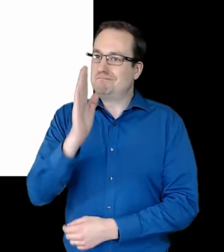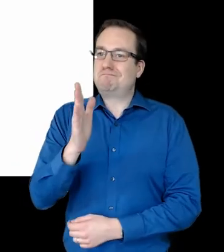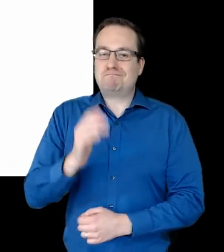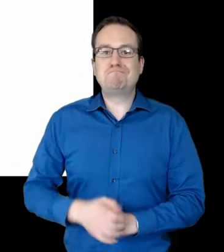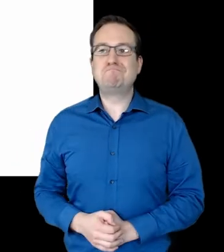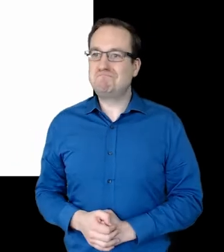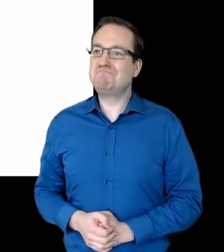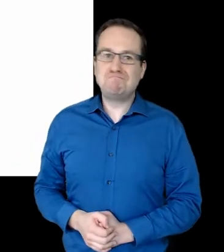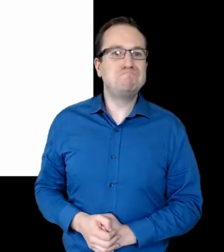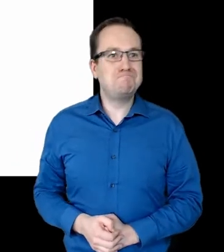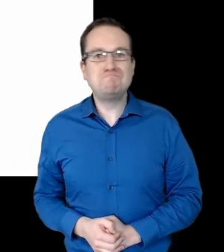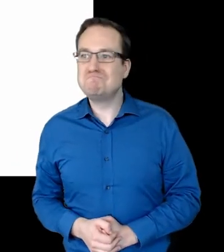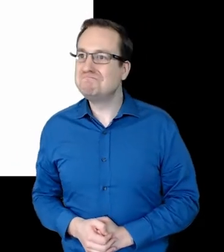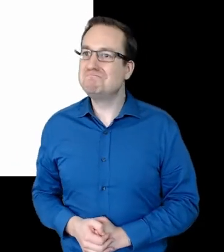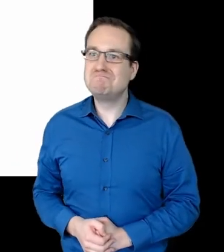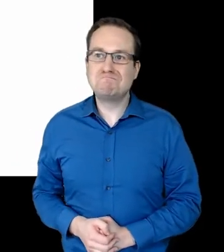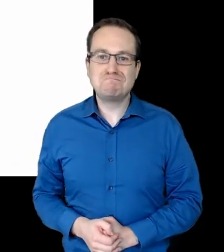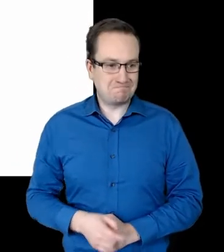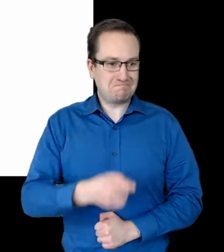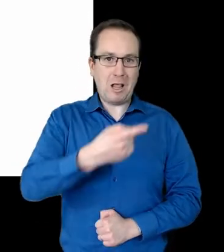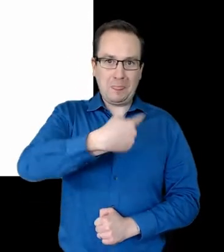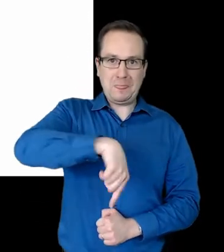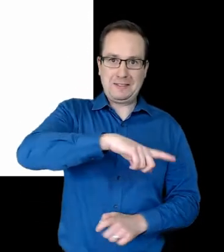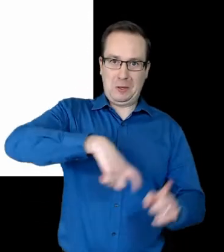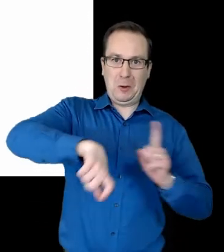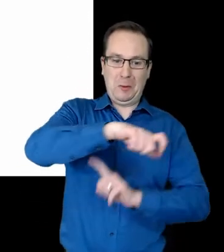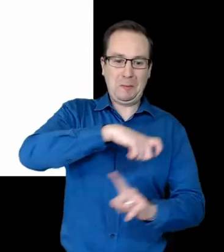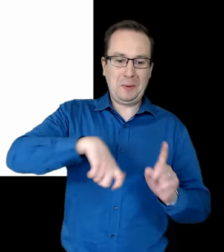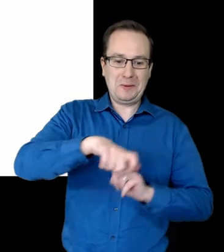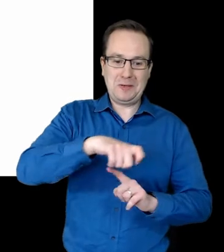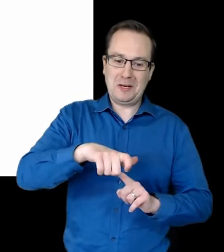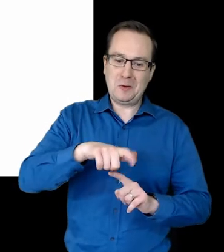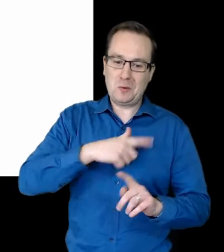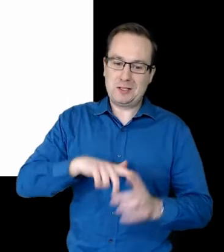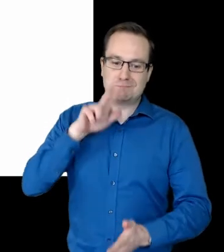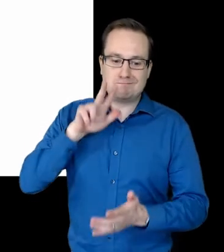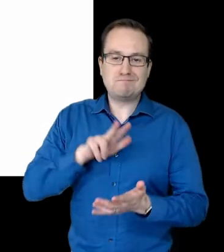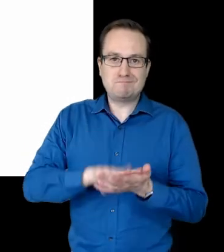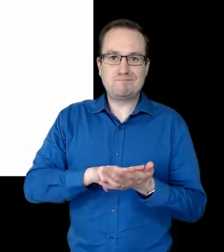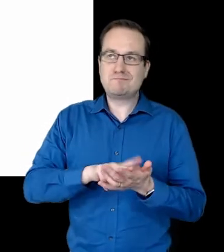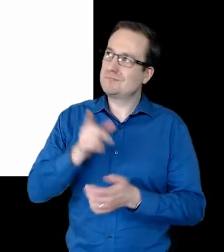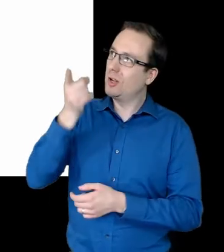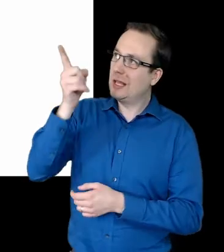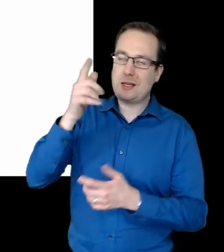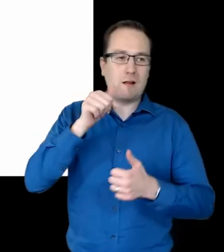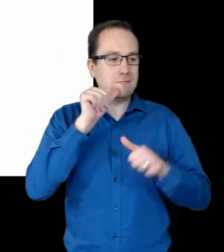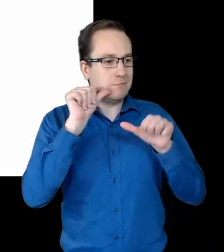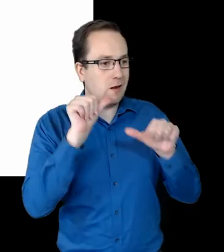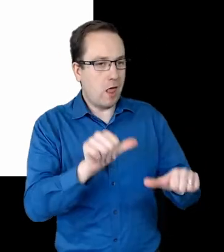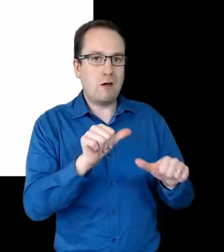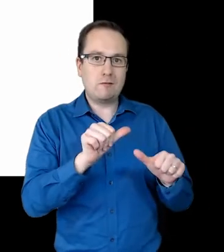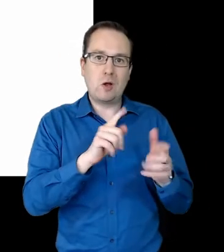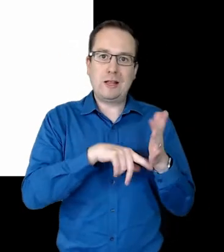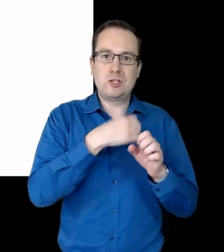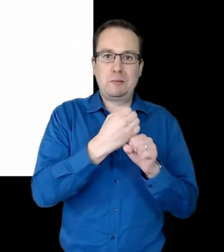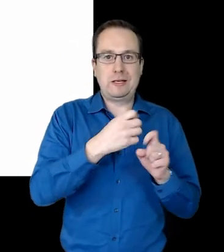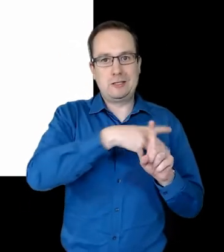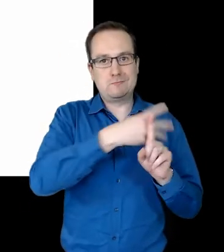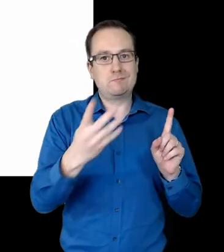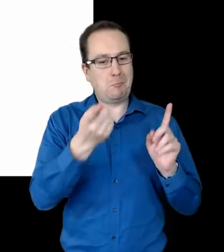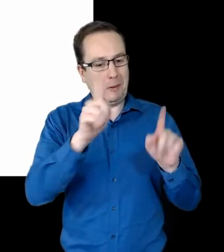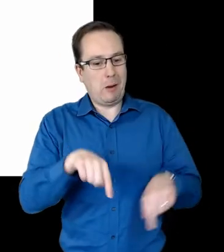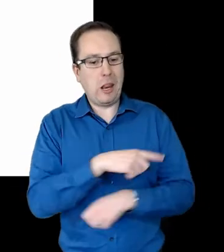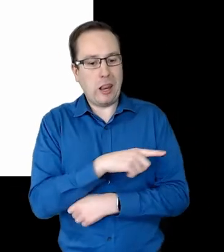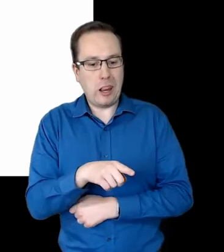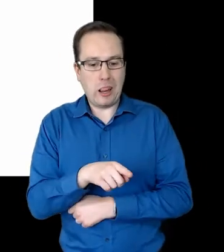This community joyfully affirms God's love for LGBTQIA plus people. The presence of